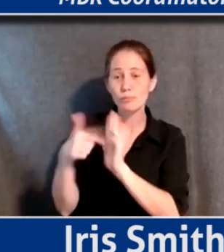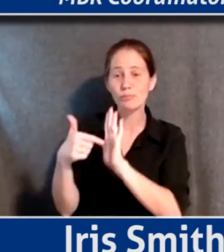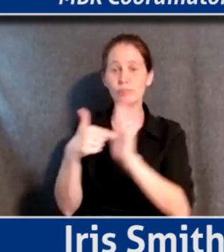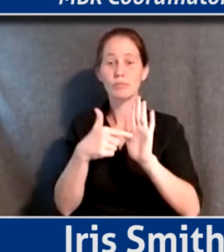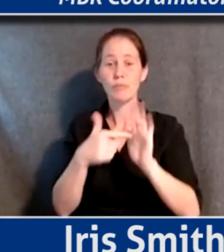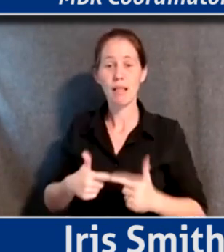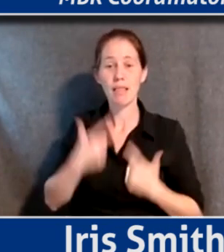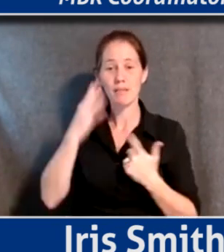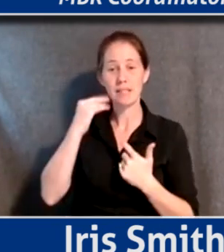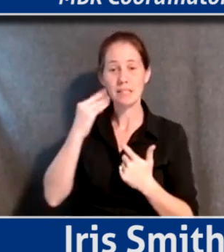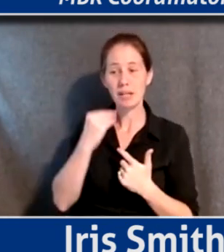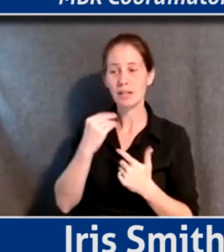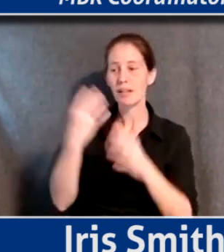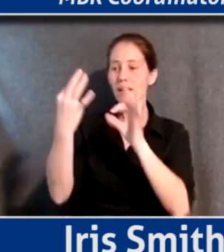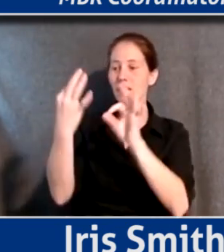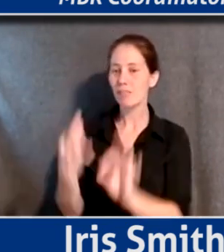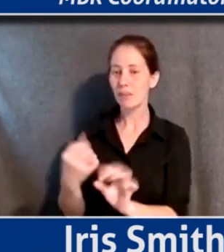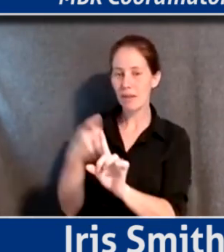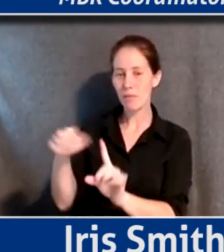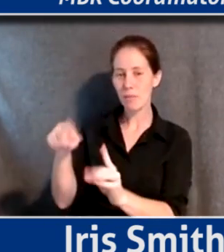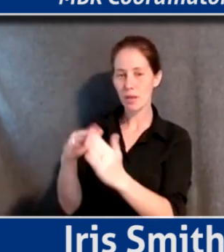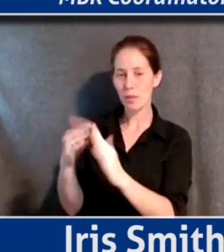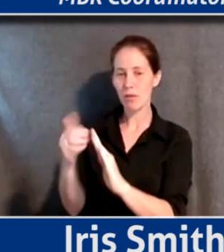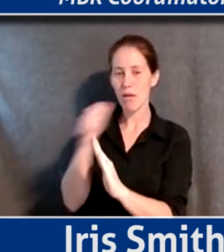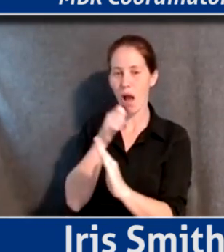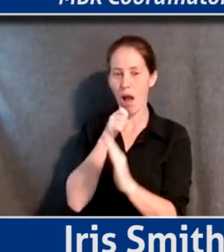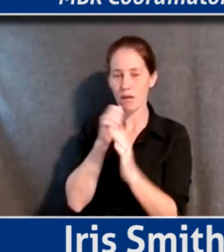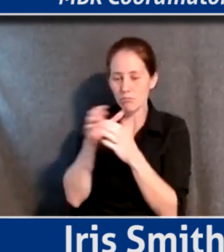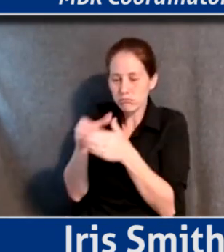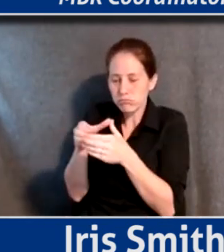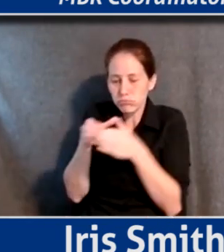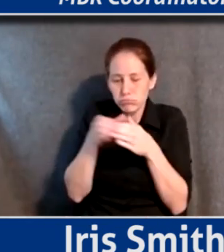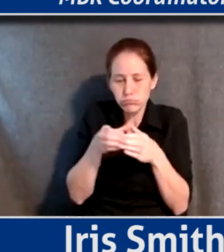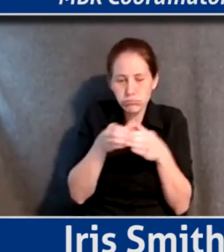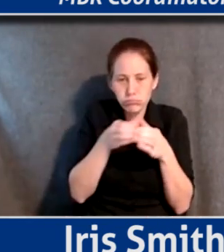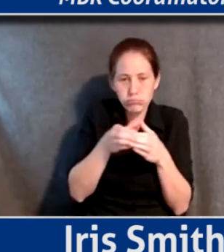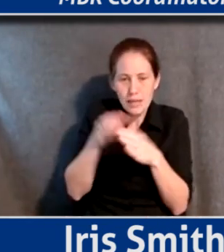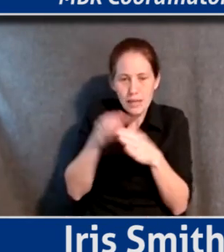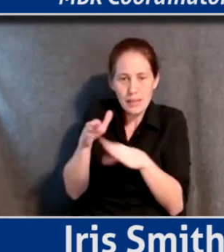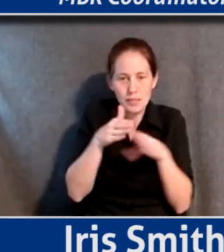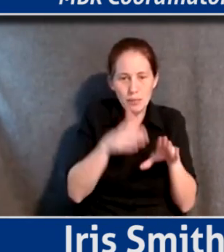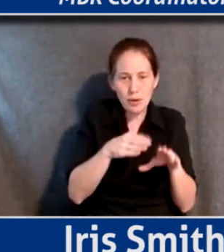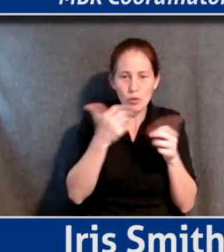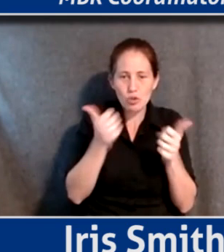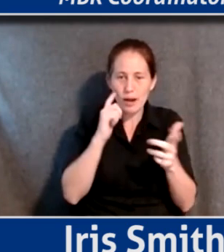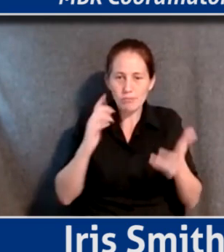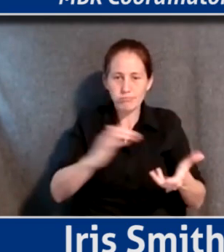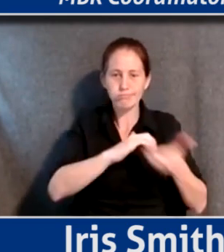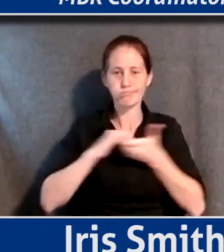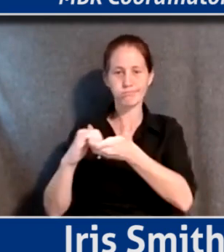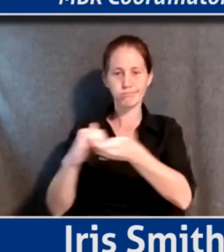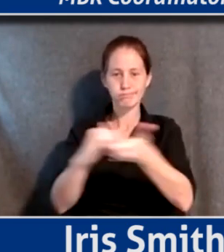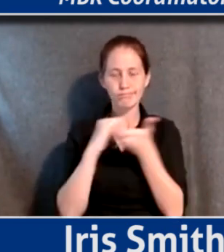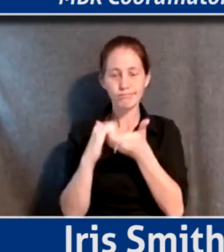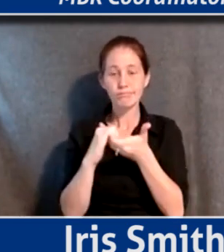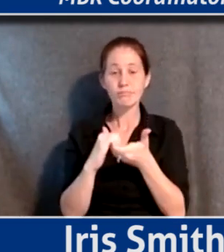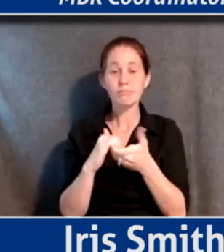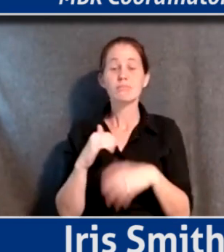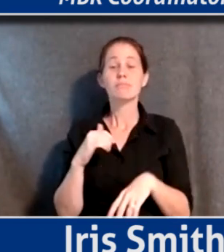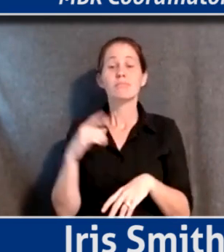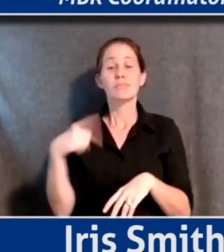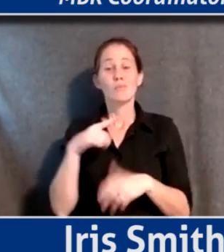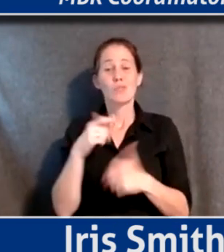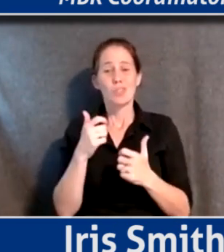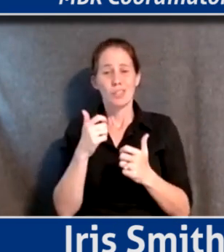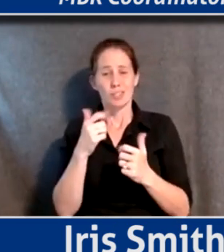the community, and we're not just staying in silos. As director of the commission, that's actually been one of the harder things to sort of